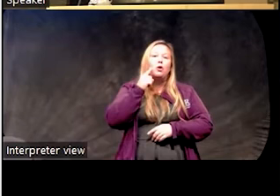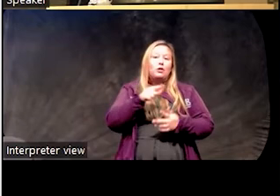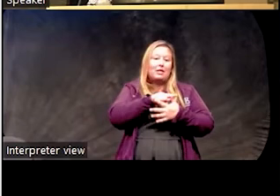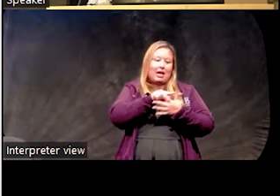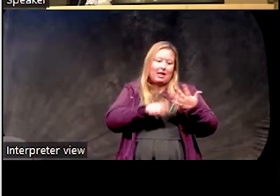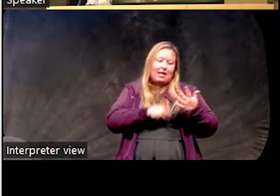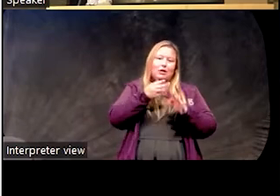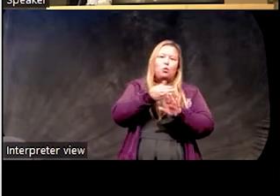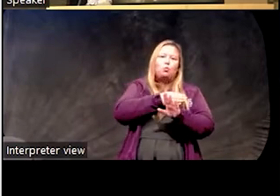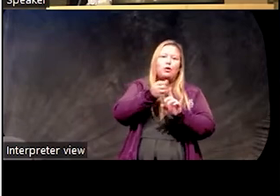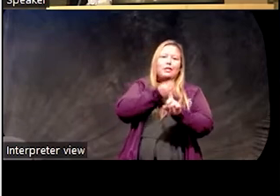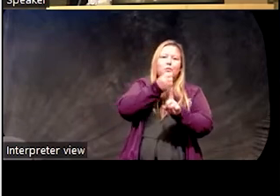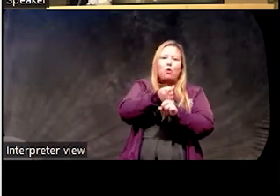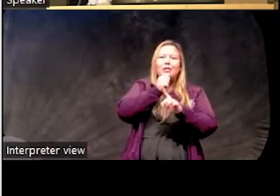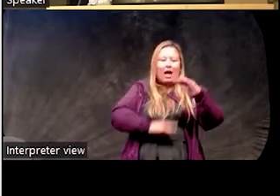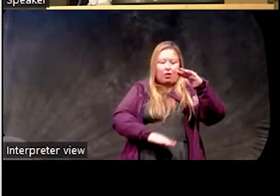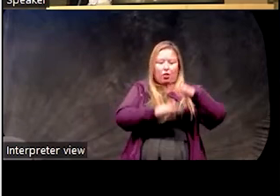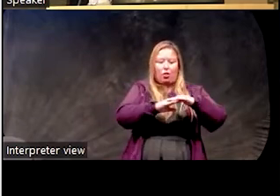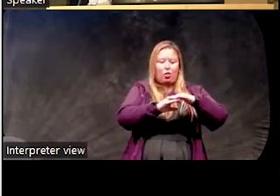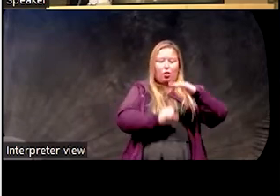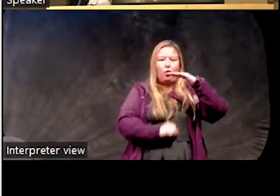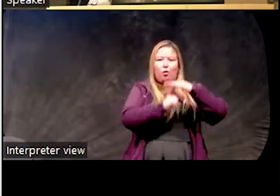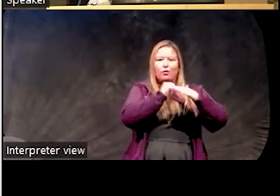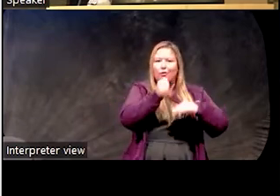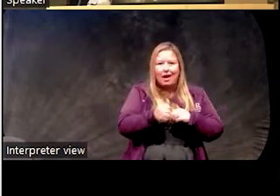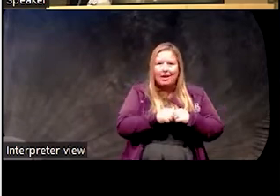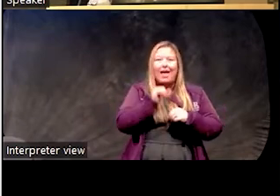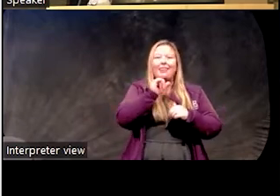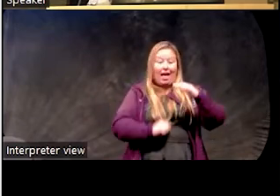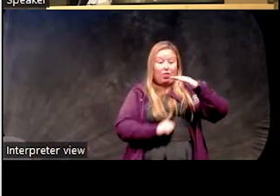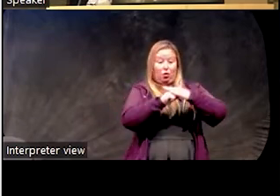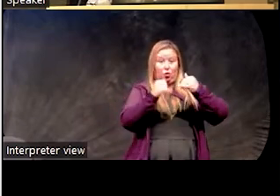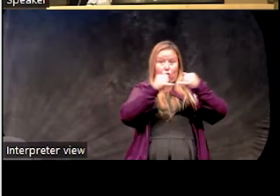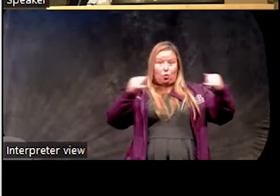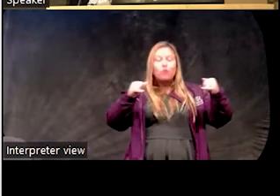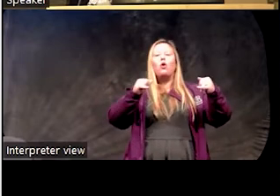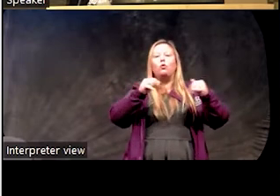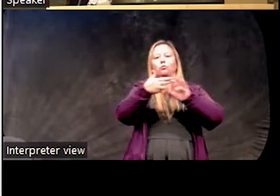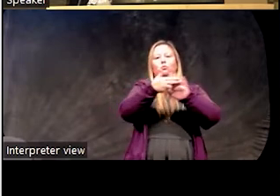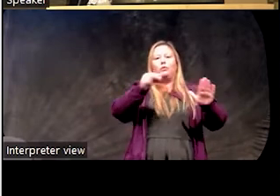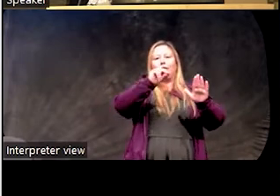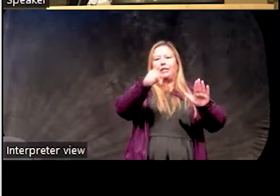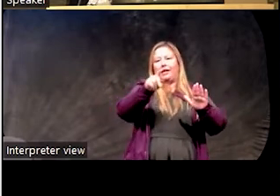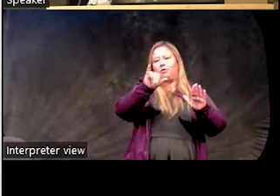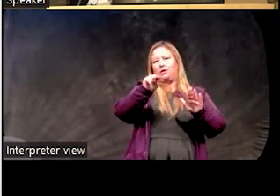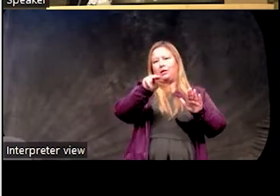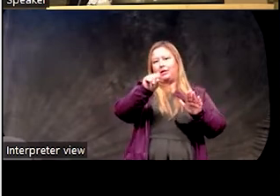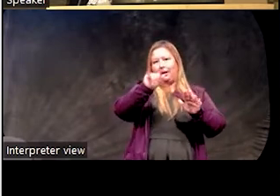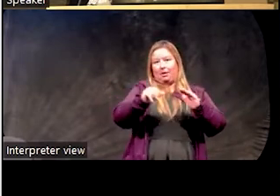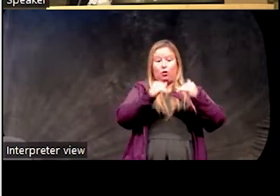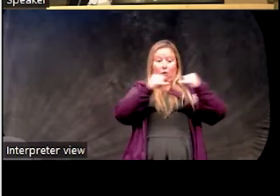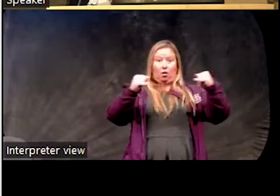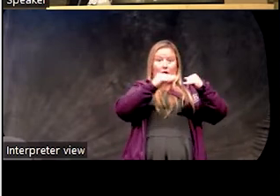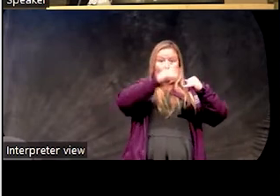factors, it doesn't reach the threshold. The threshold is the threshold for insomnia. So above the threshold line, we have insomnia, and below it, we